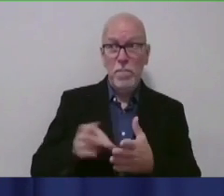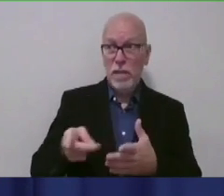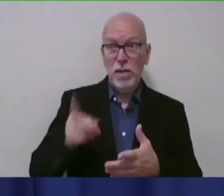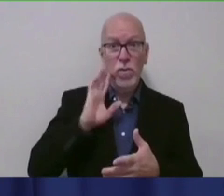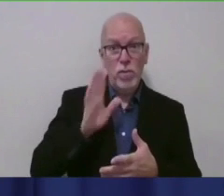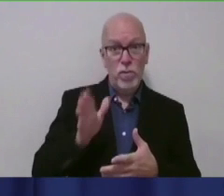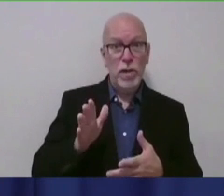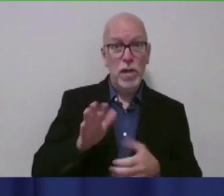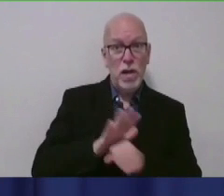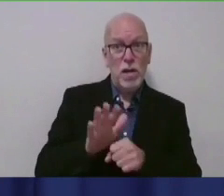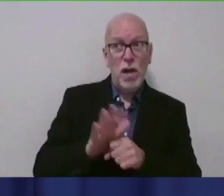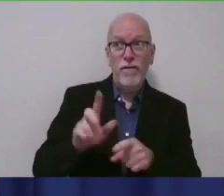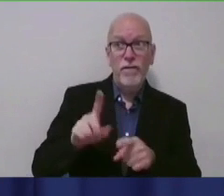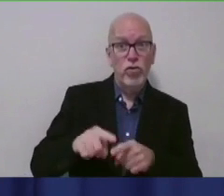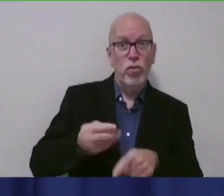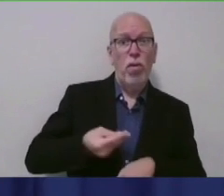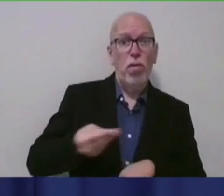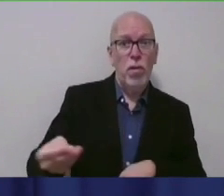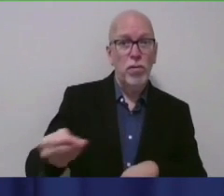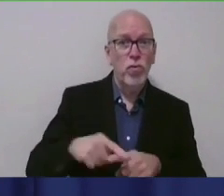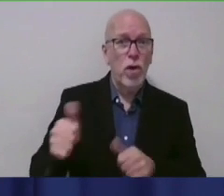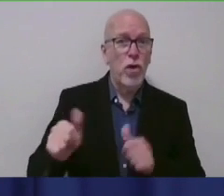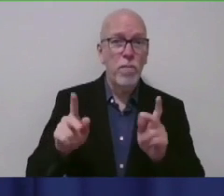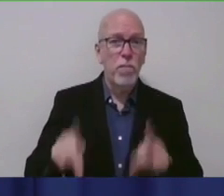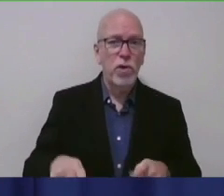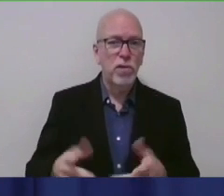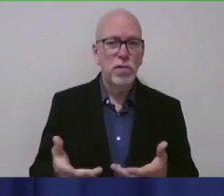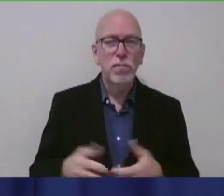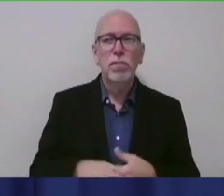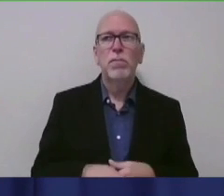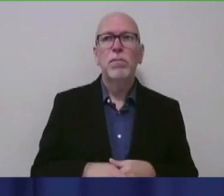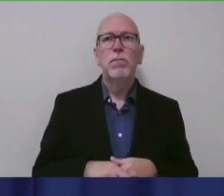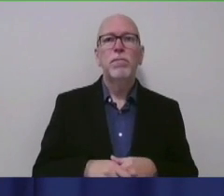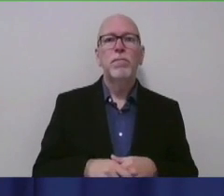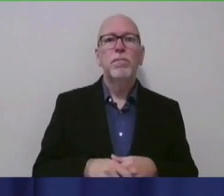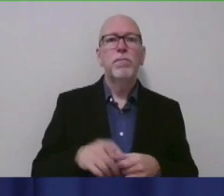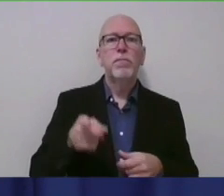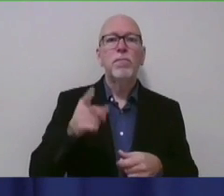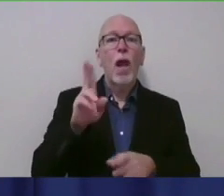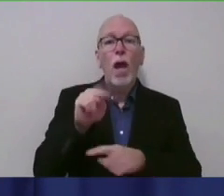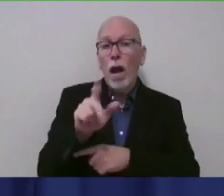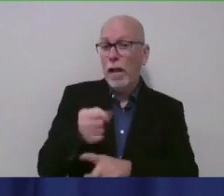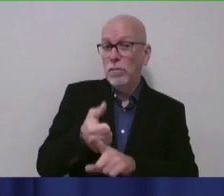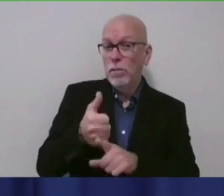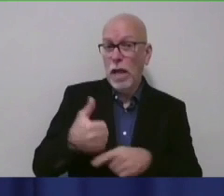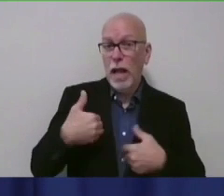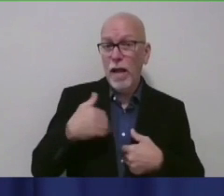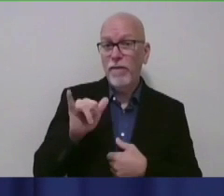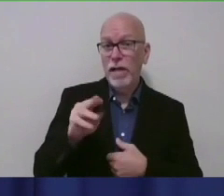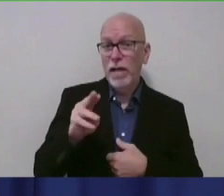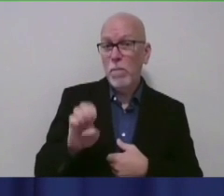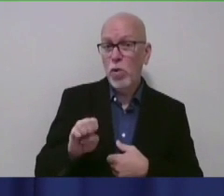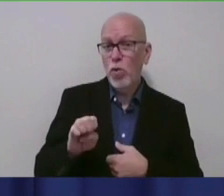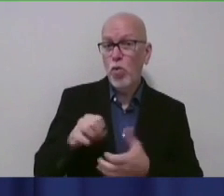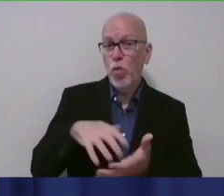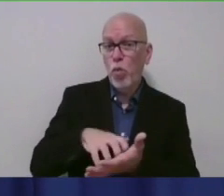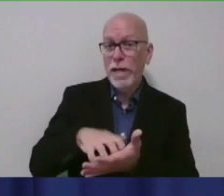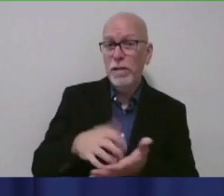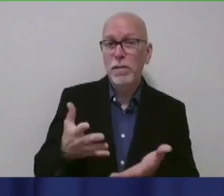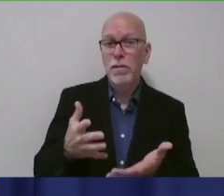enough to infect another person. So minus being an immunocompromised person, that would not be very common for that to happen.